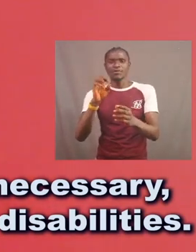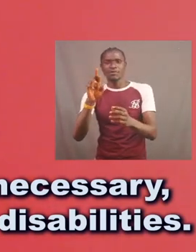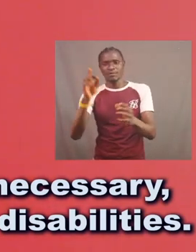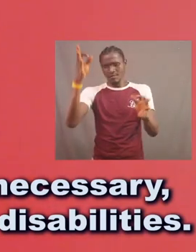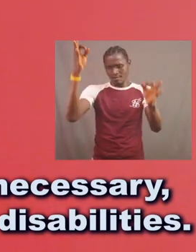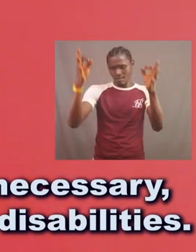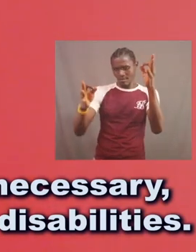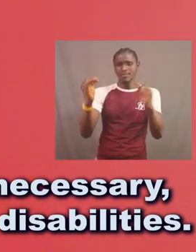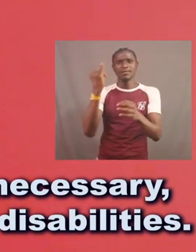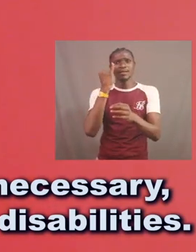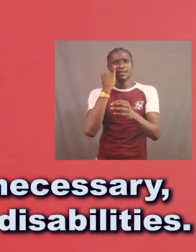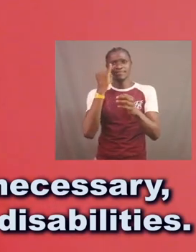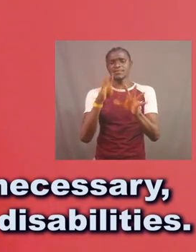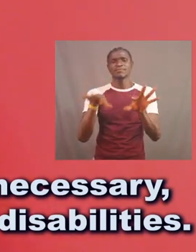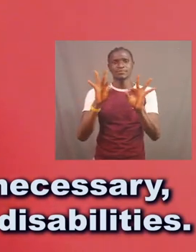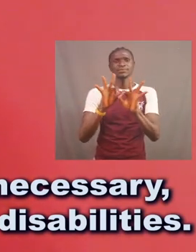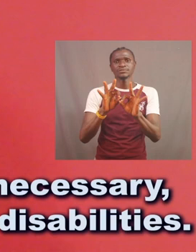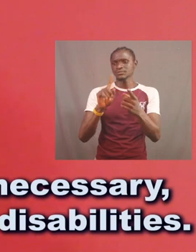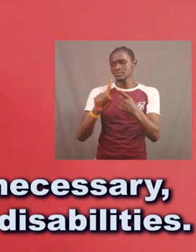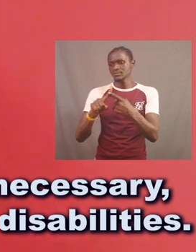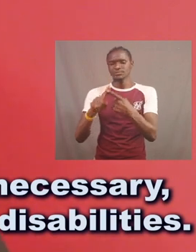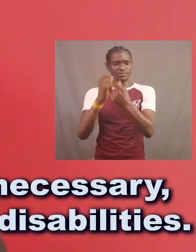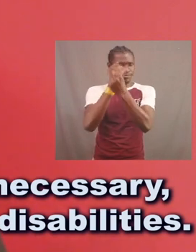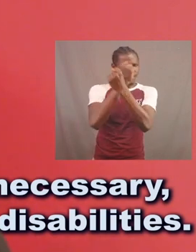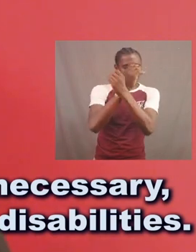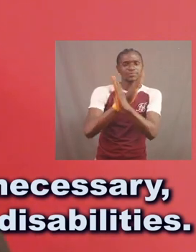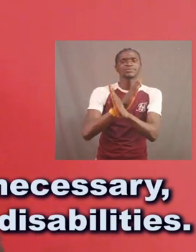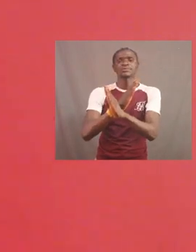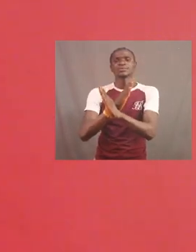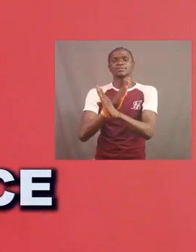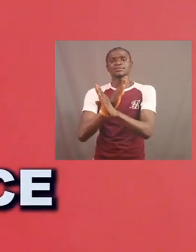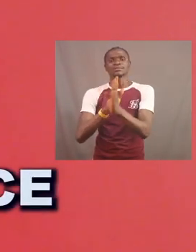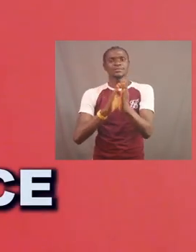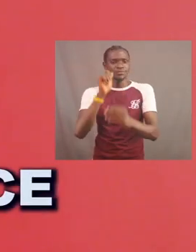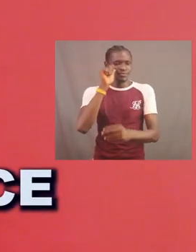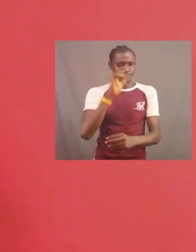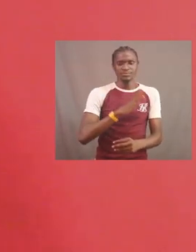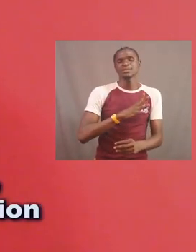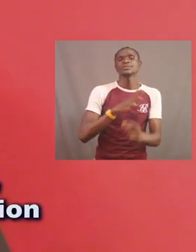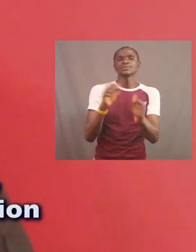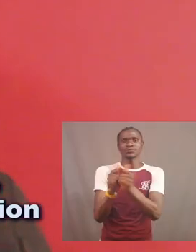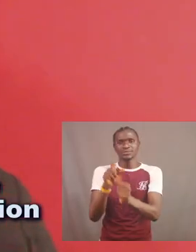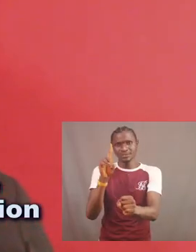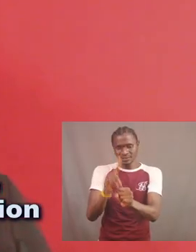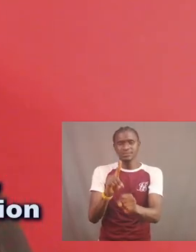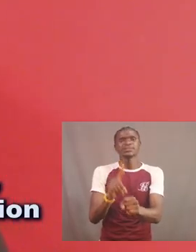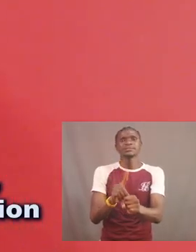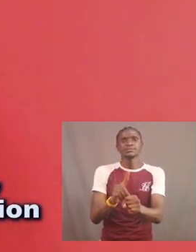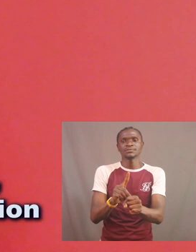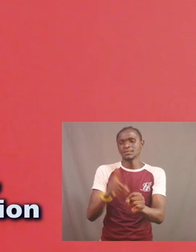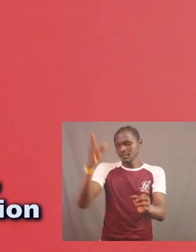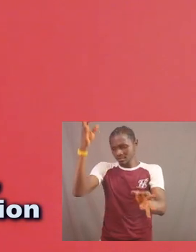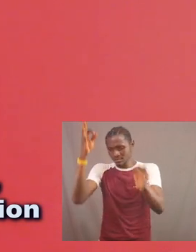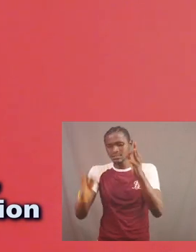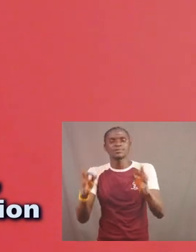necessary to protect the interests of women with disabilities. Legal assistance to ensure equal access